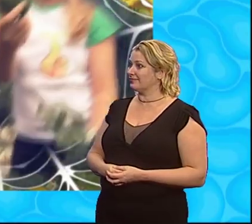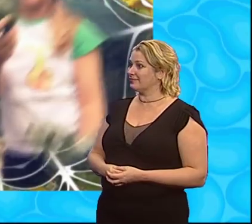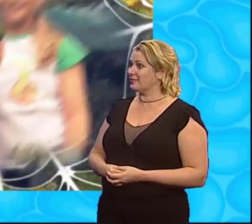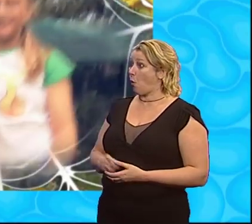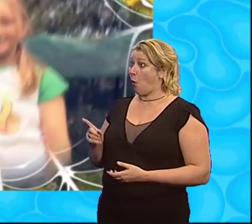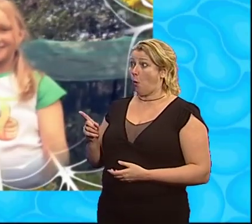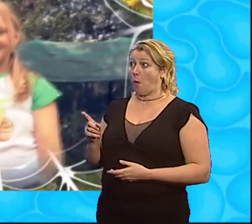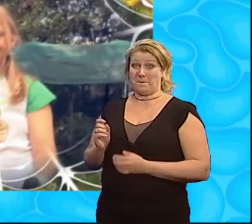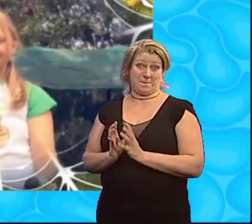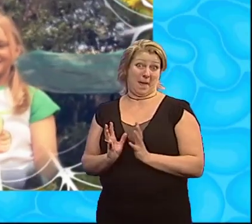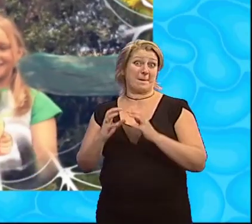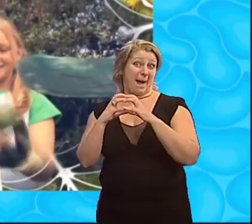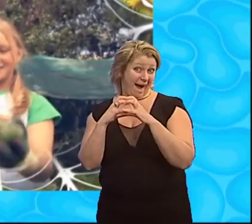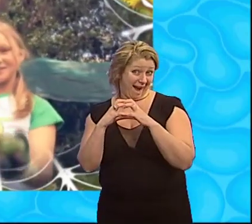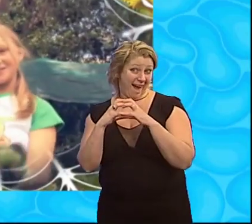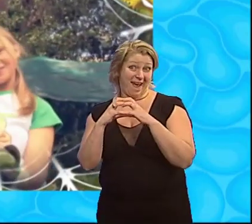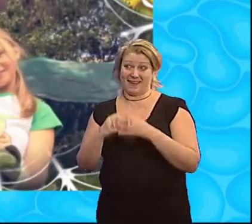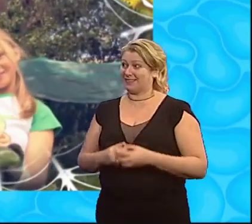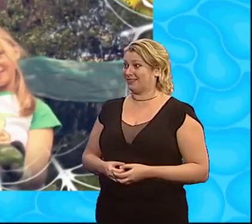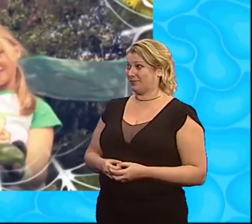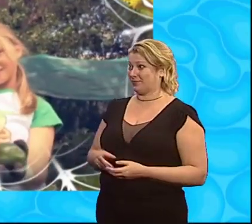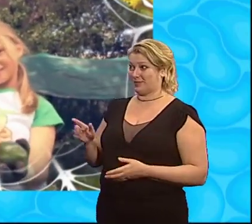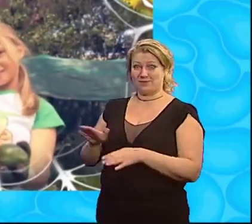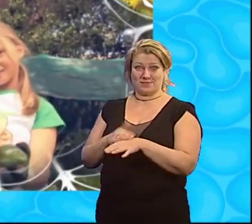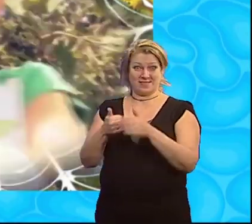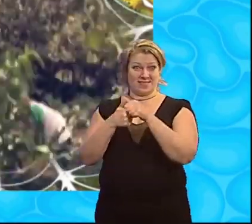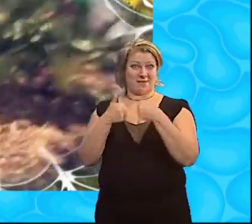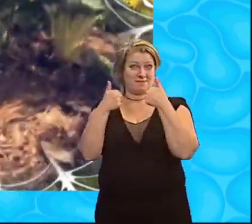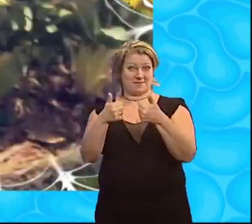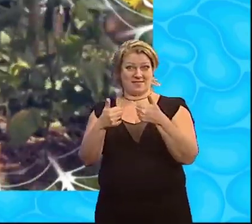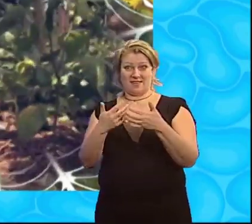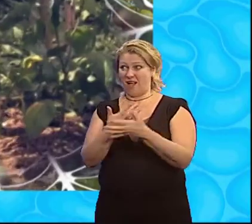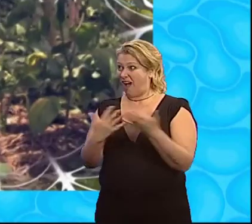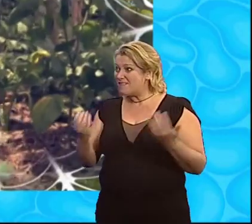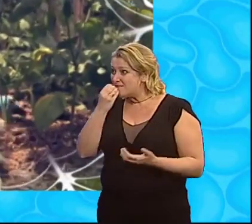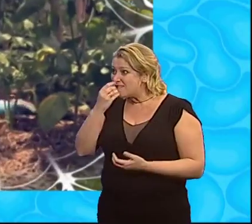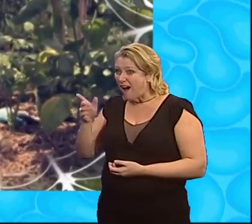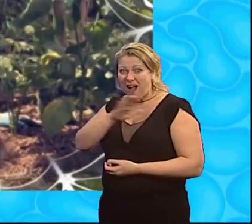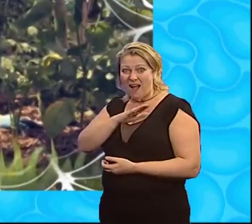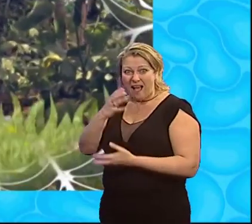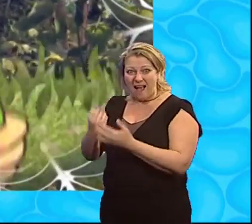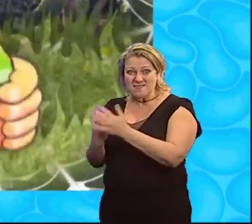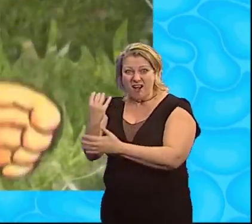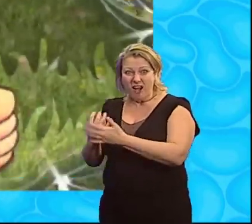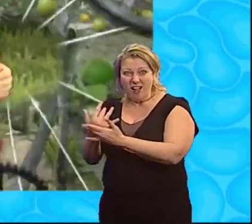Oh, Peppers Green thumbs You've got so much food in your garden